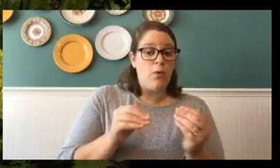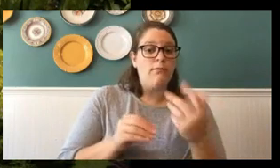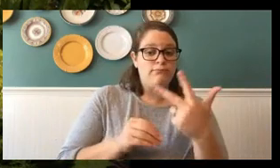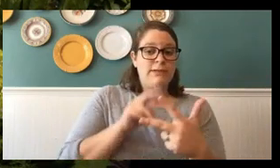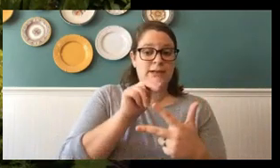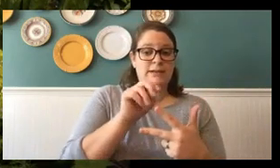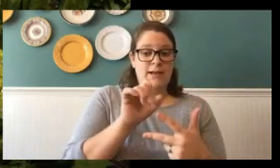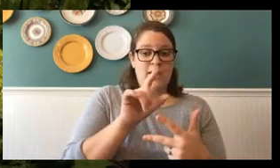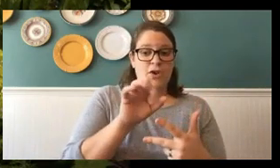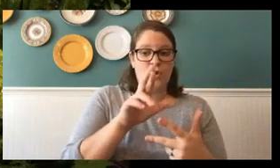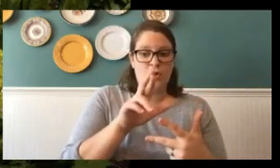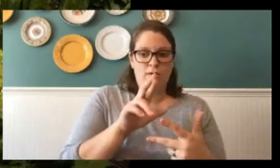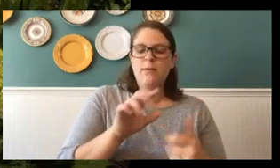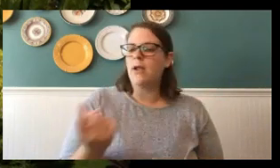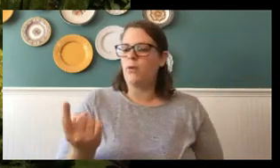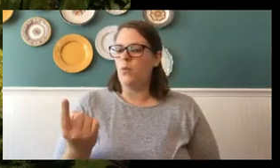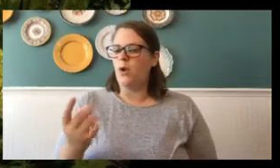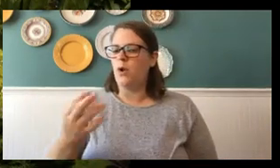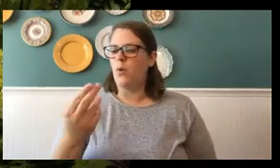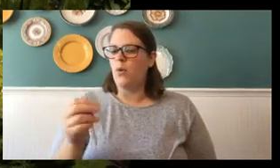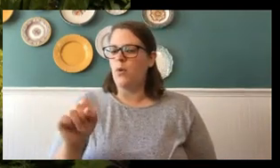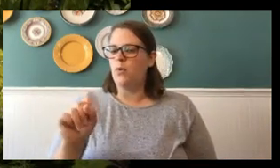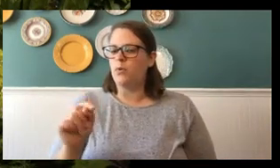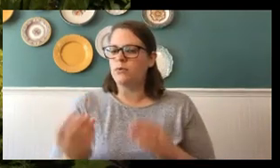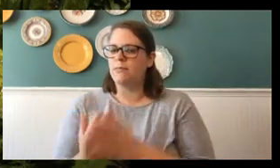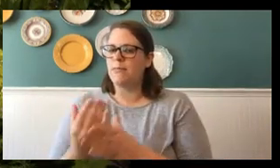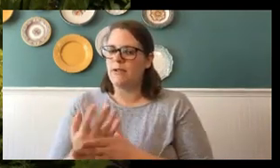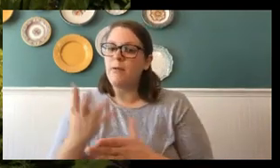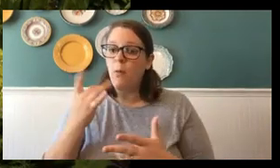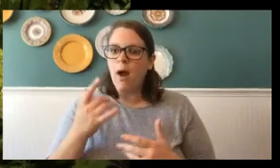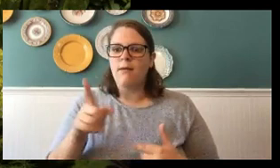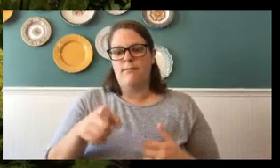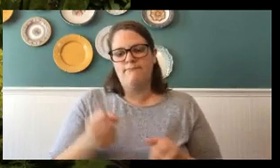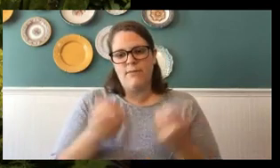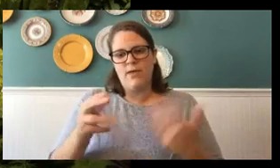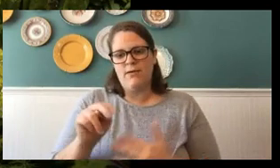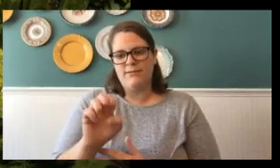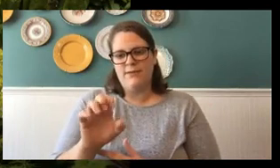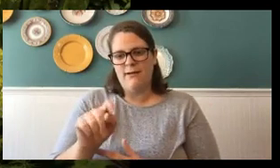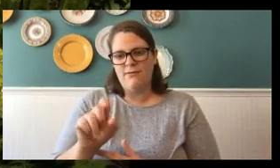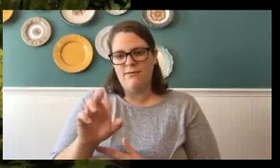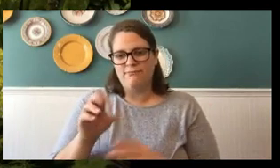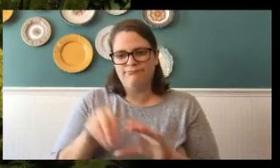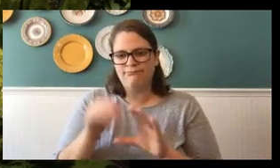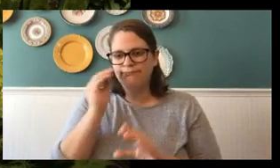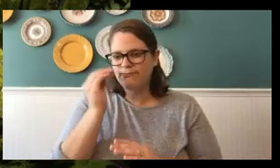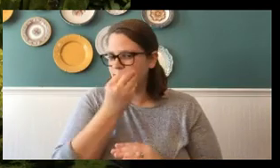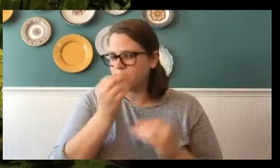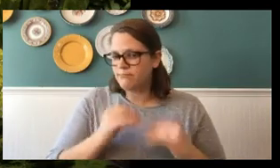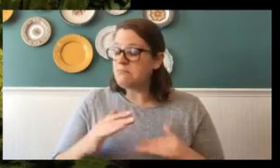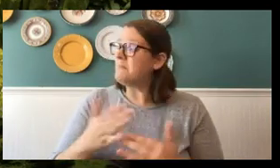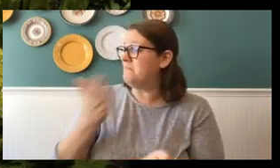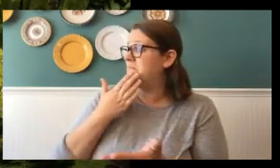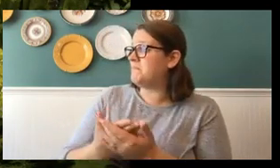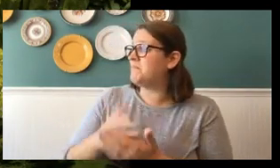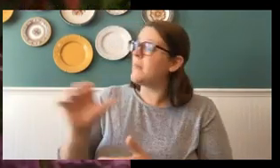butterflies because butterflies do need copious amounts of nectar in the garden. Very good. Another question from a viewer out